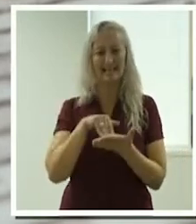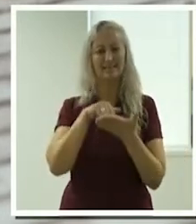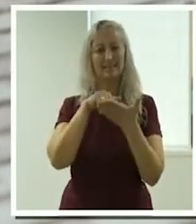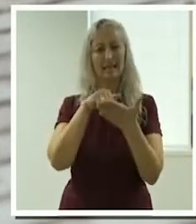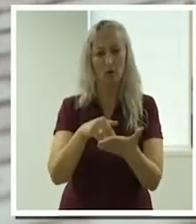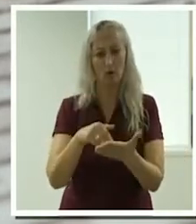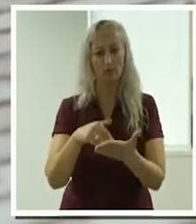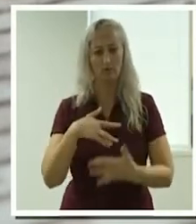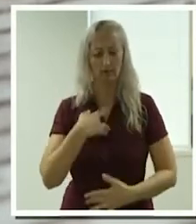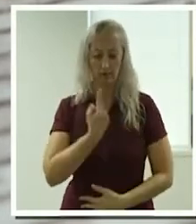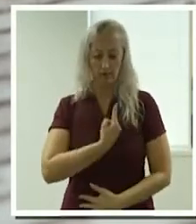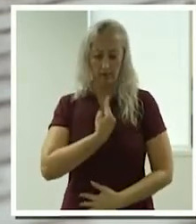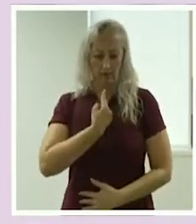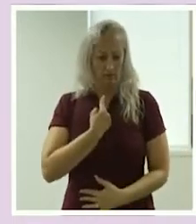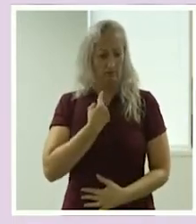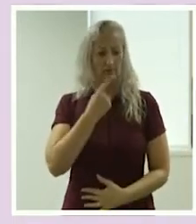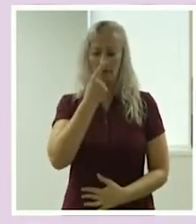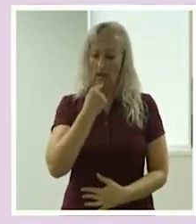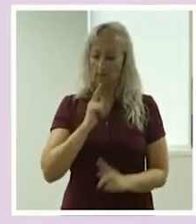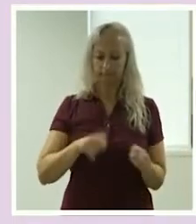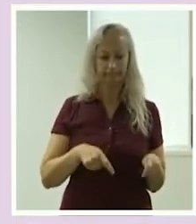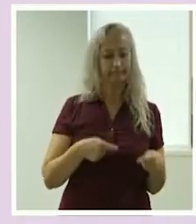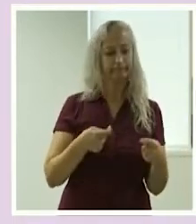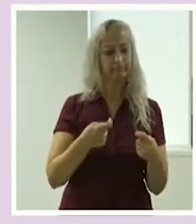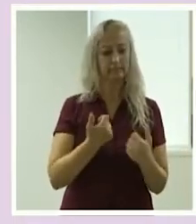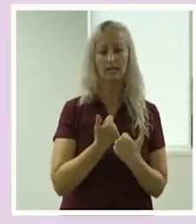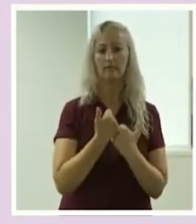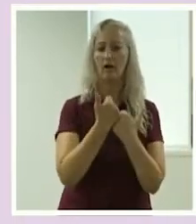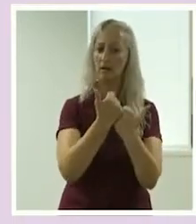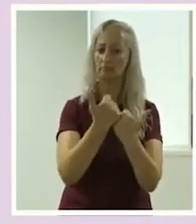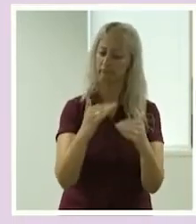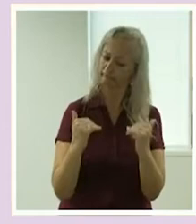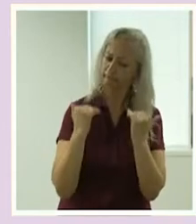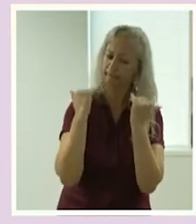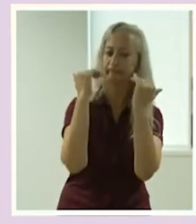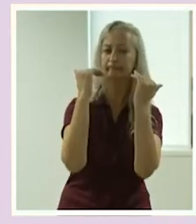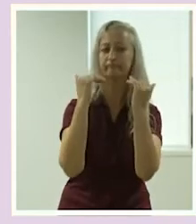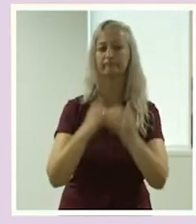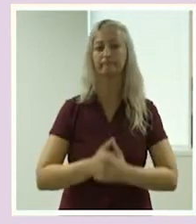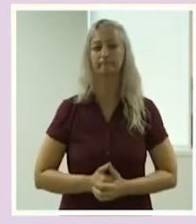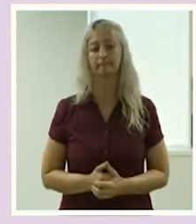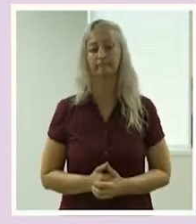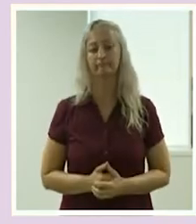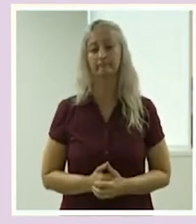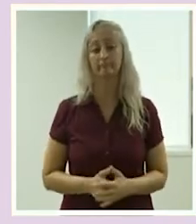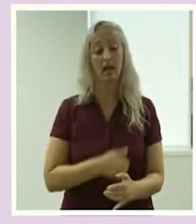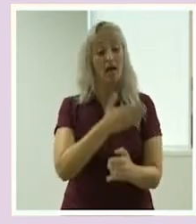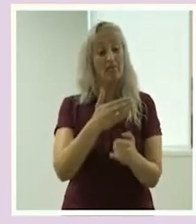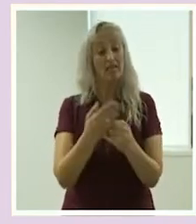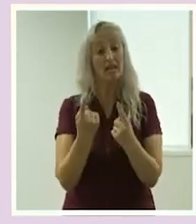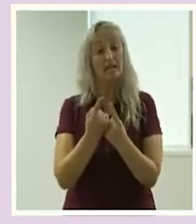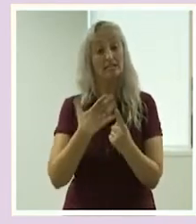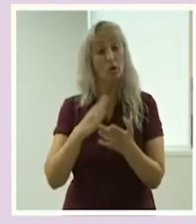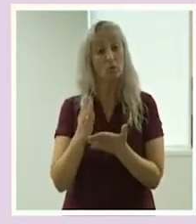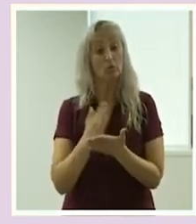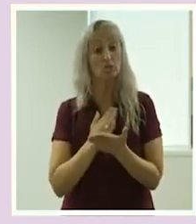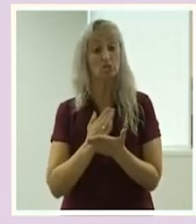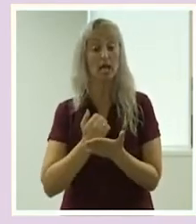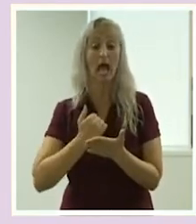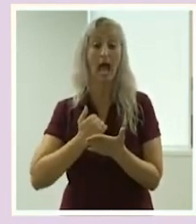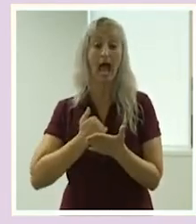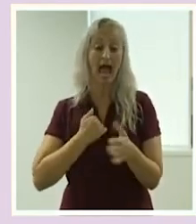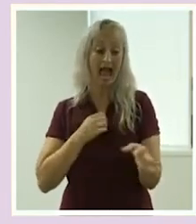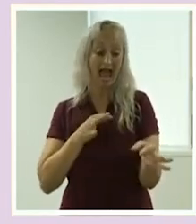support to your clients in your communities. The last thing I wanted to share to you today was our plans to